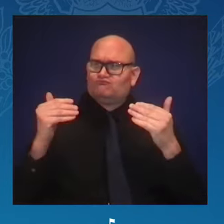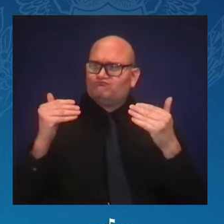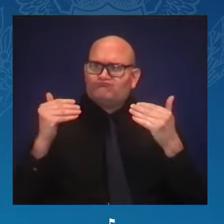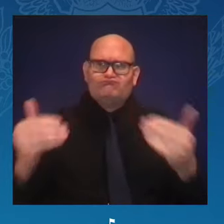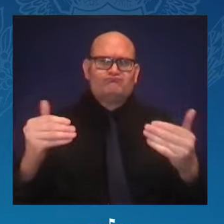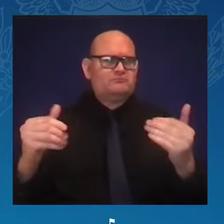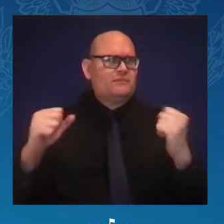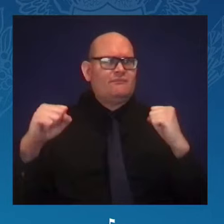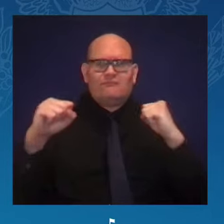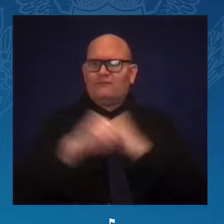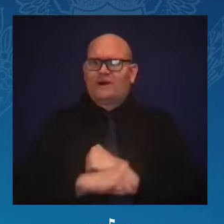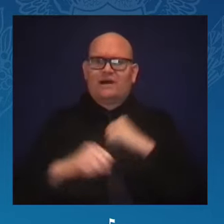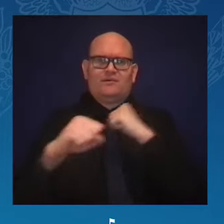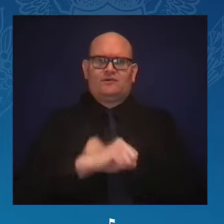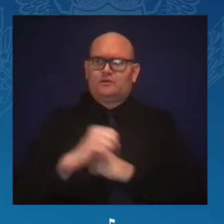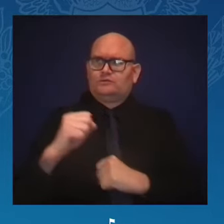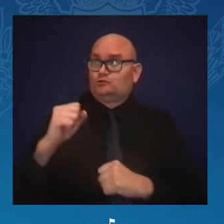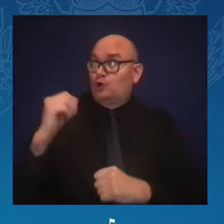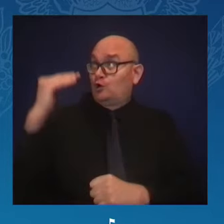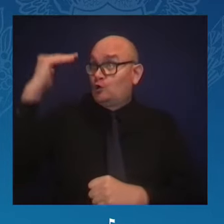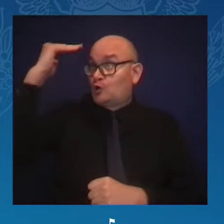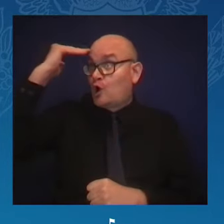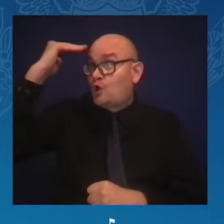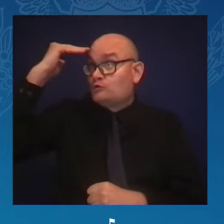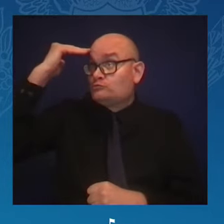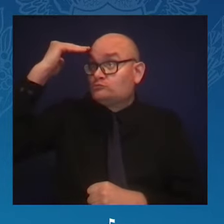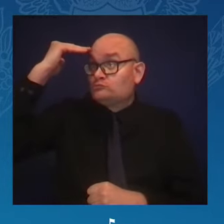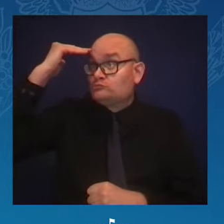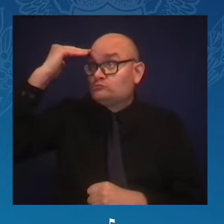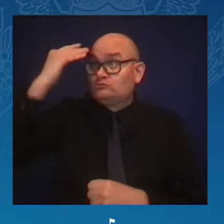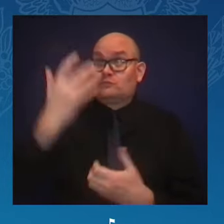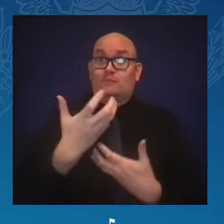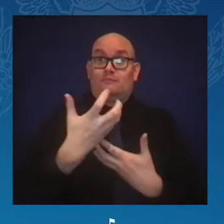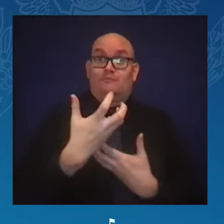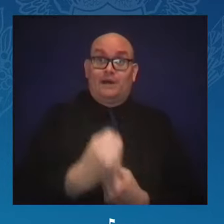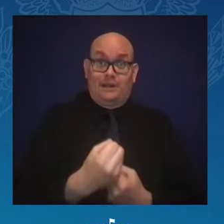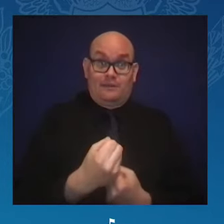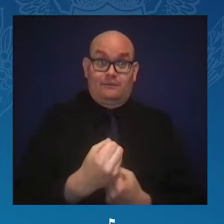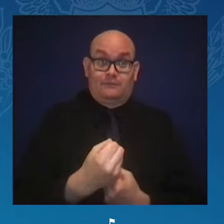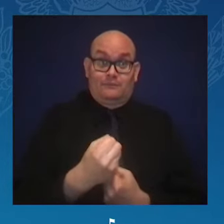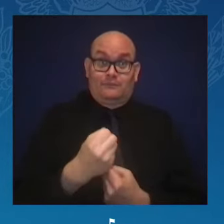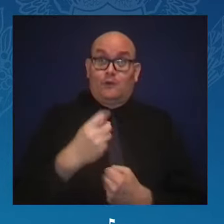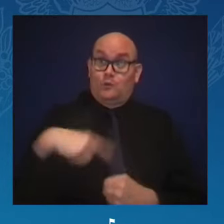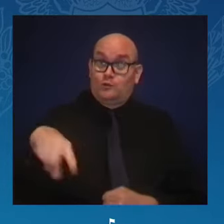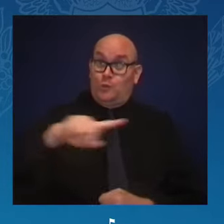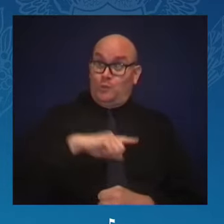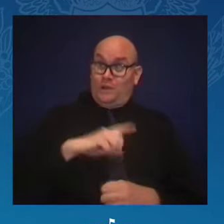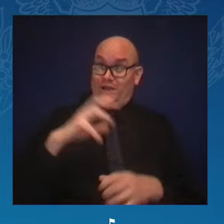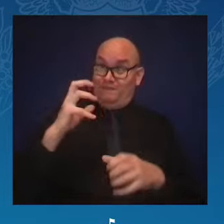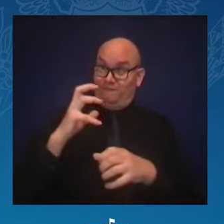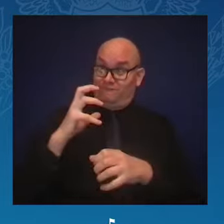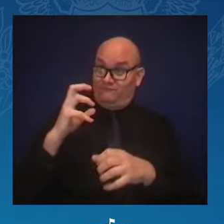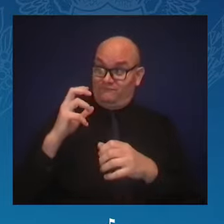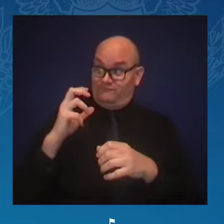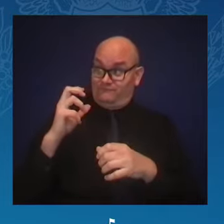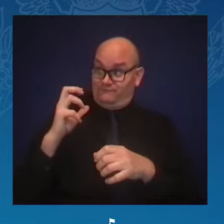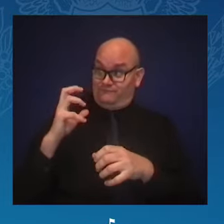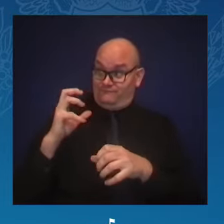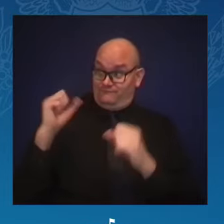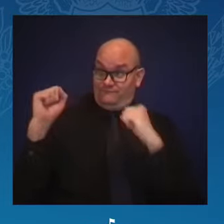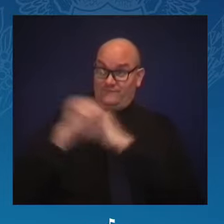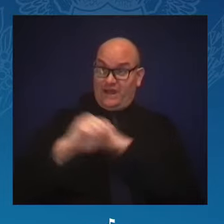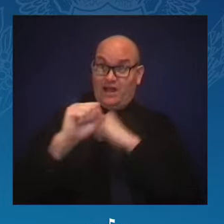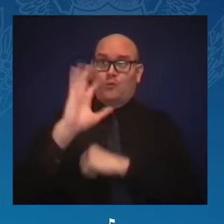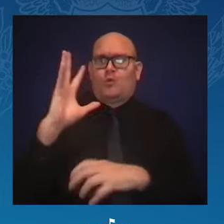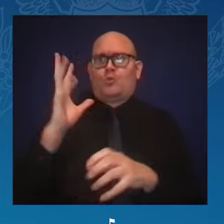faith that when we fight, we win. God bless you and God bless